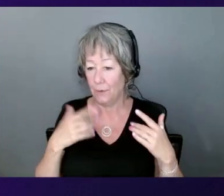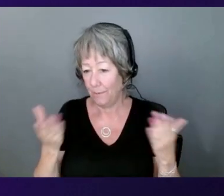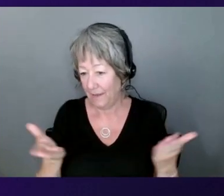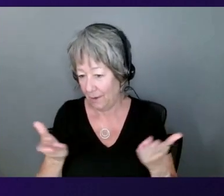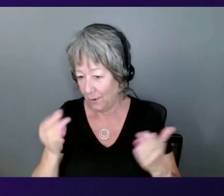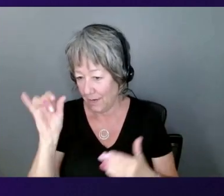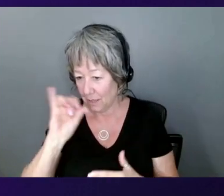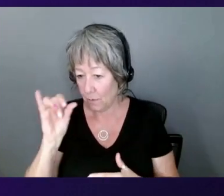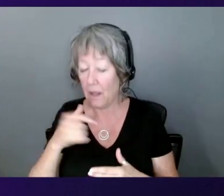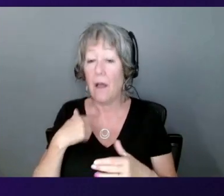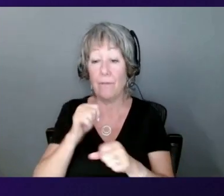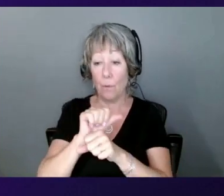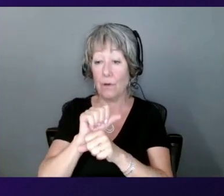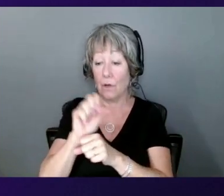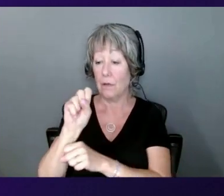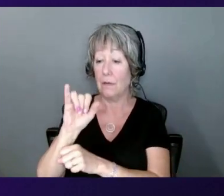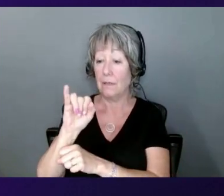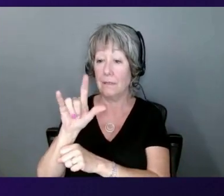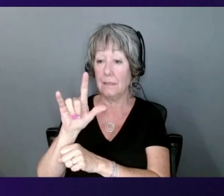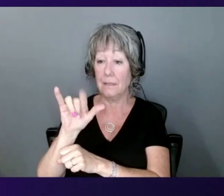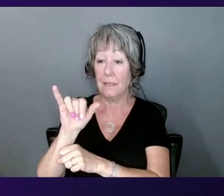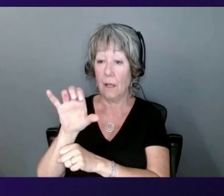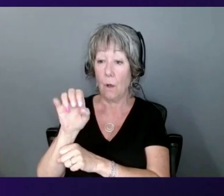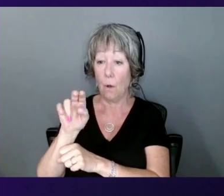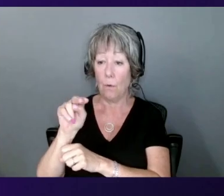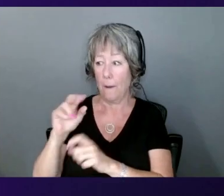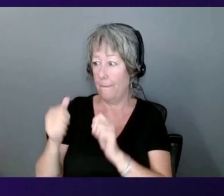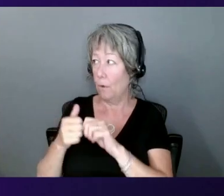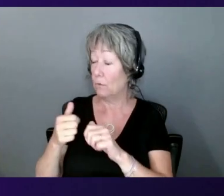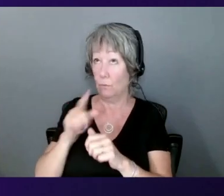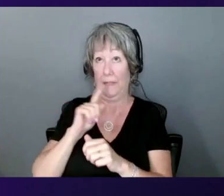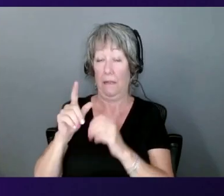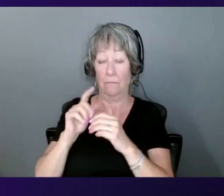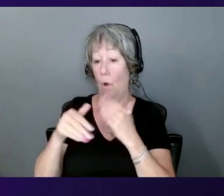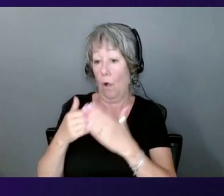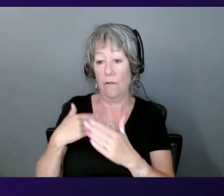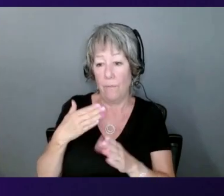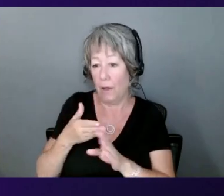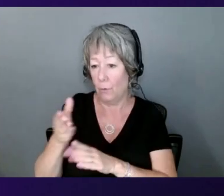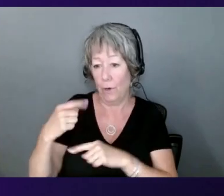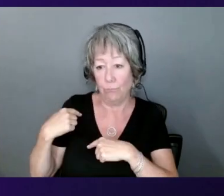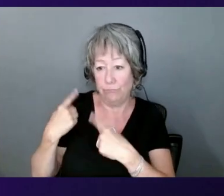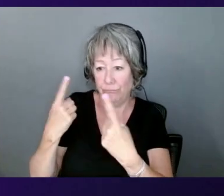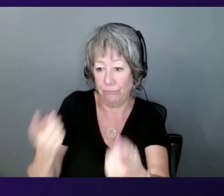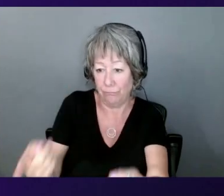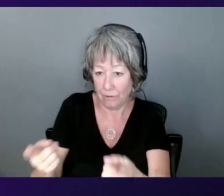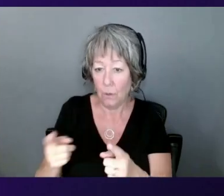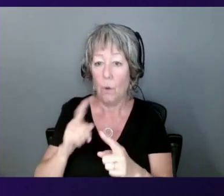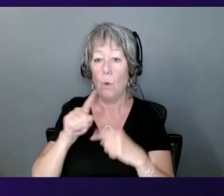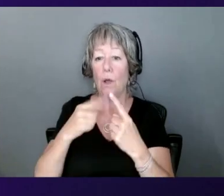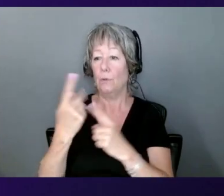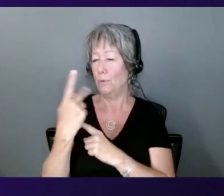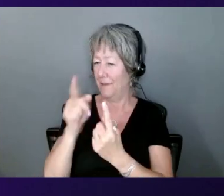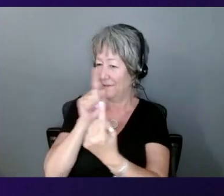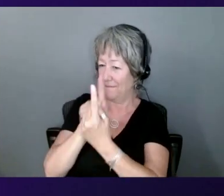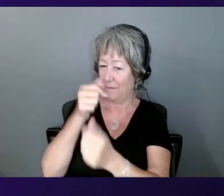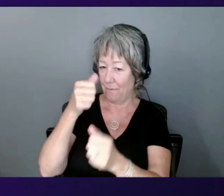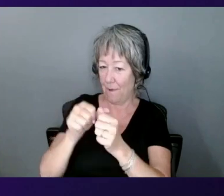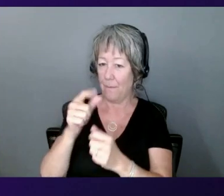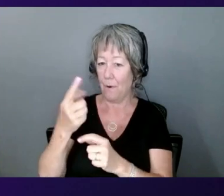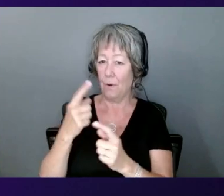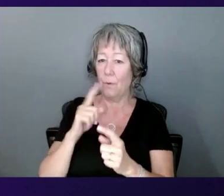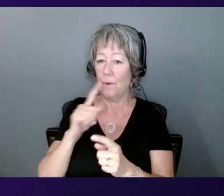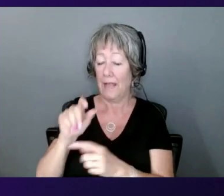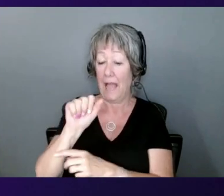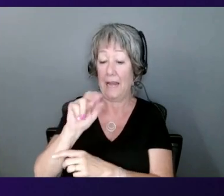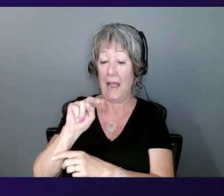worked in silicon design for most of my career, actually all of my career. Actually, you and I met together in one of the early pioneers